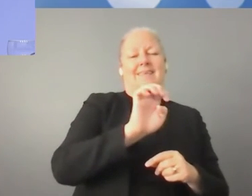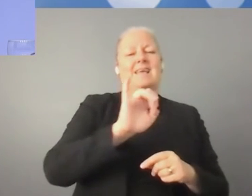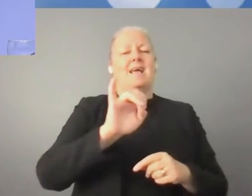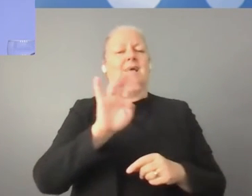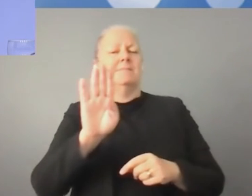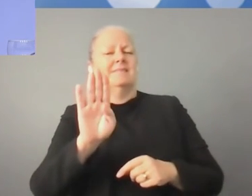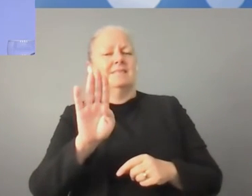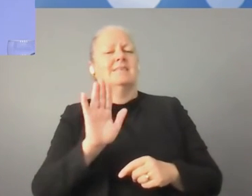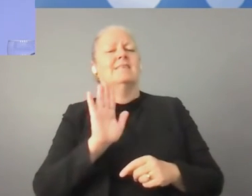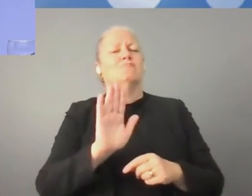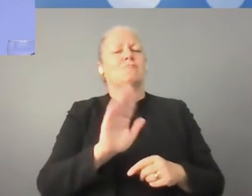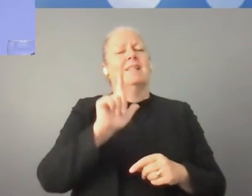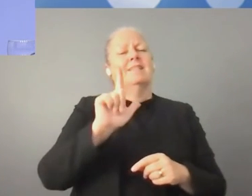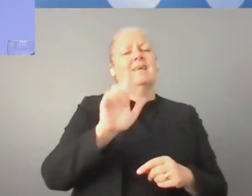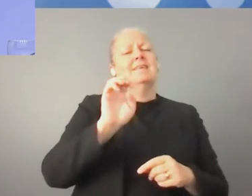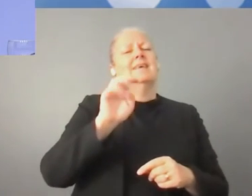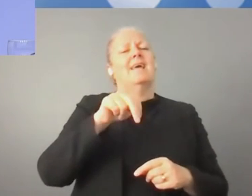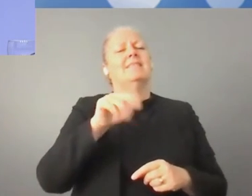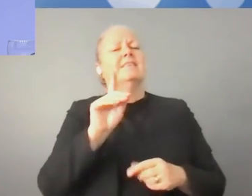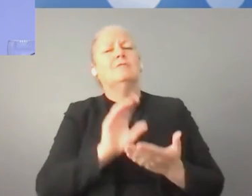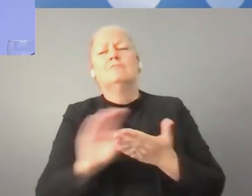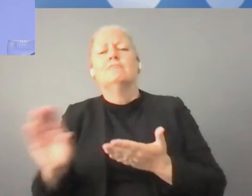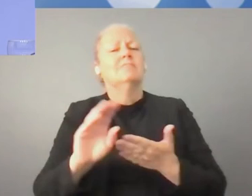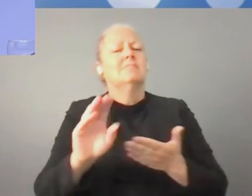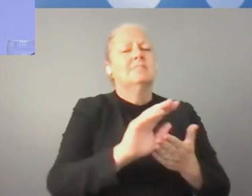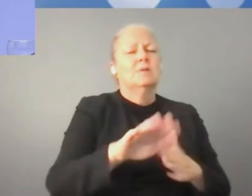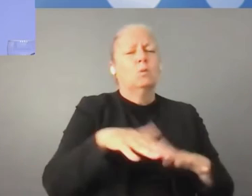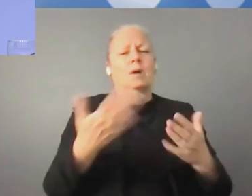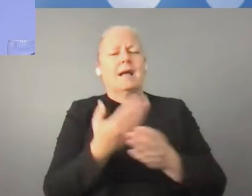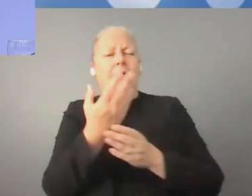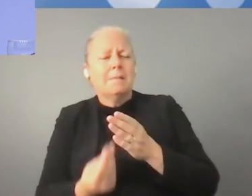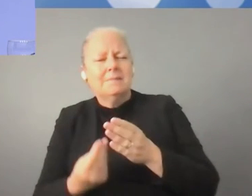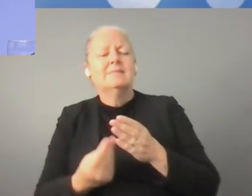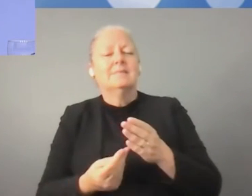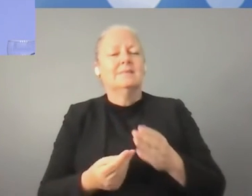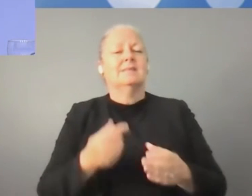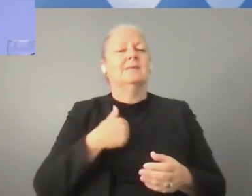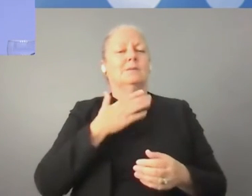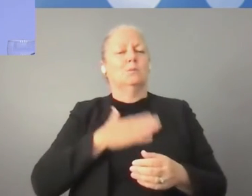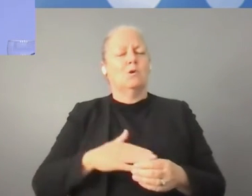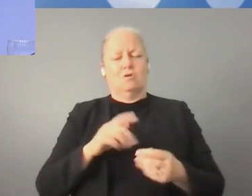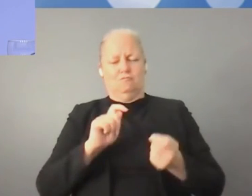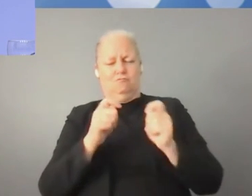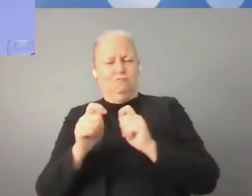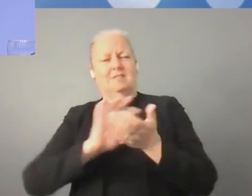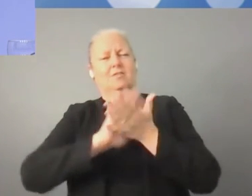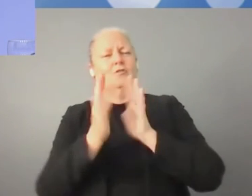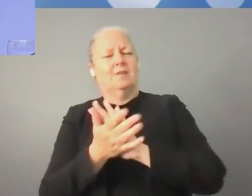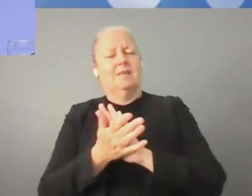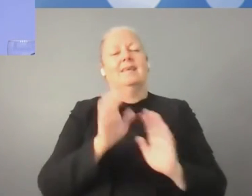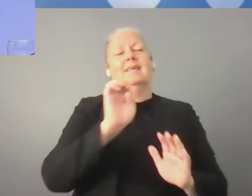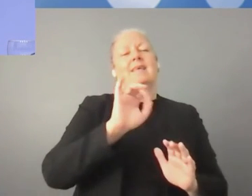at researching investment gaps and redirecting the EIB lending to better address these gaps,